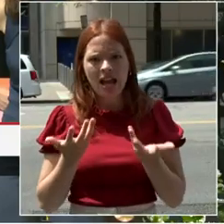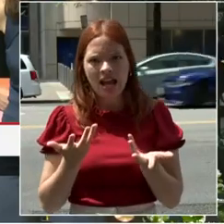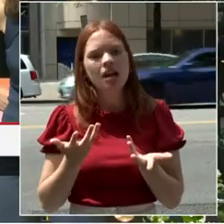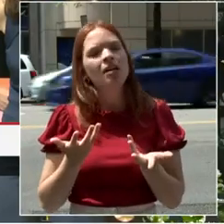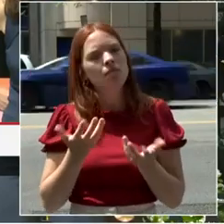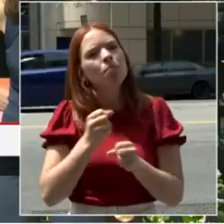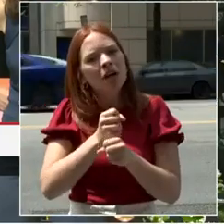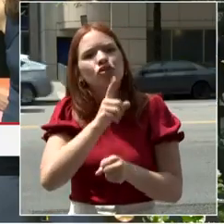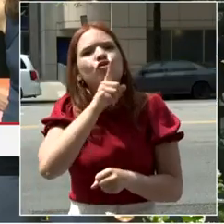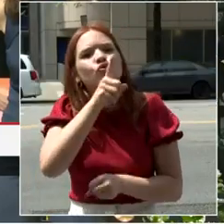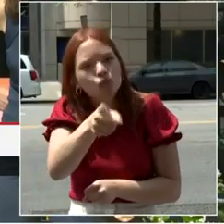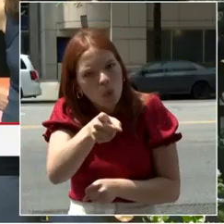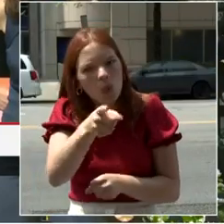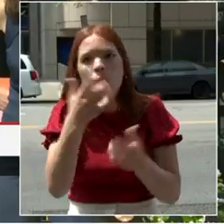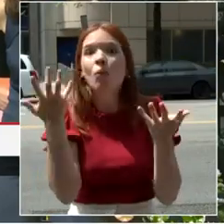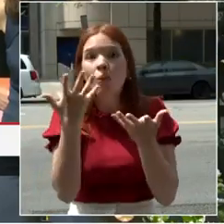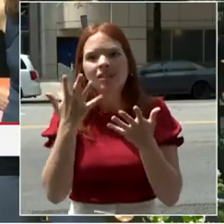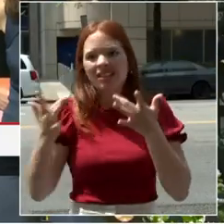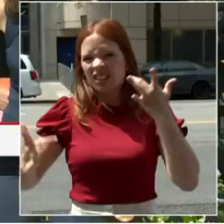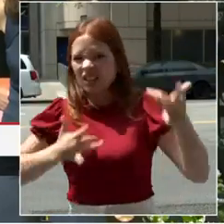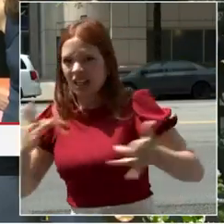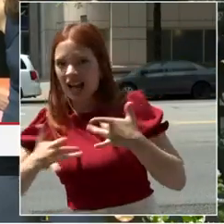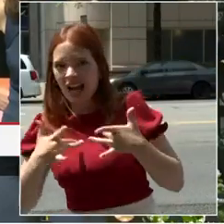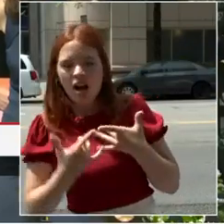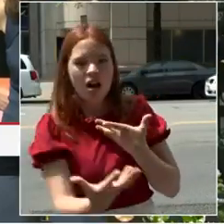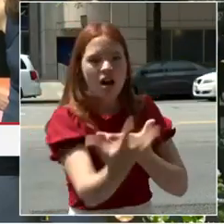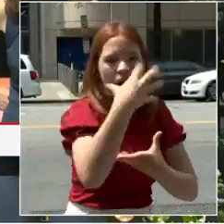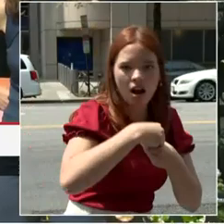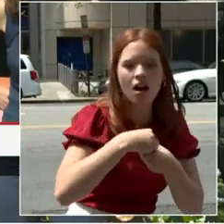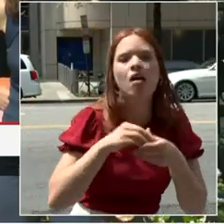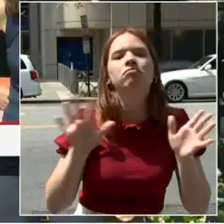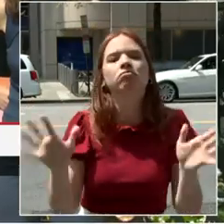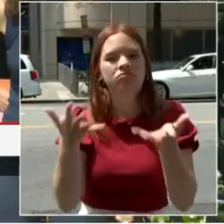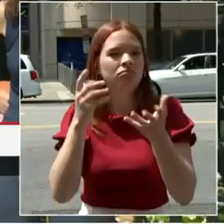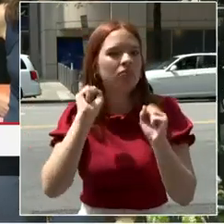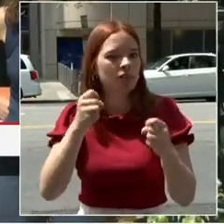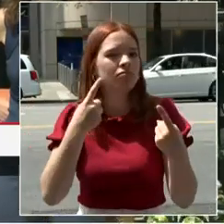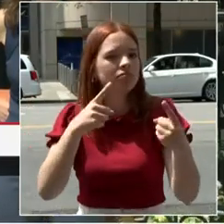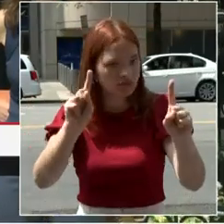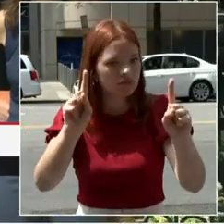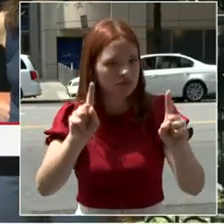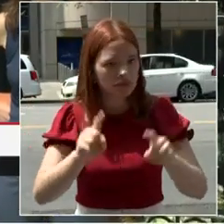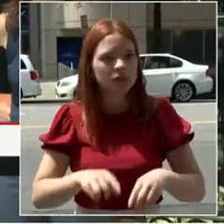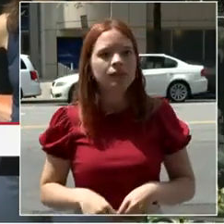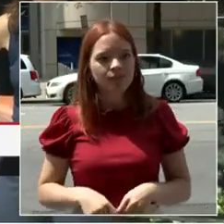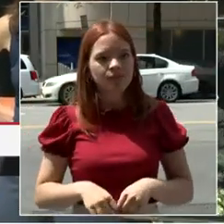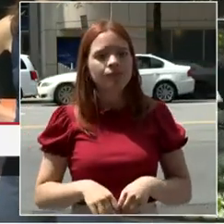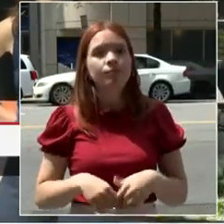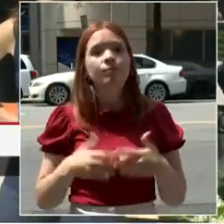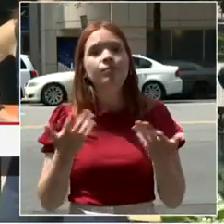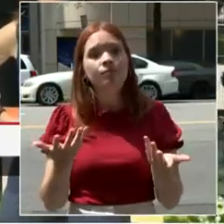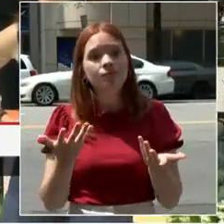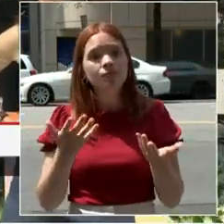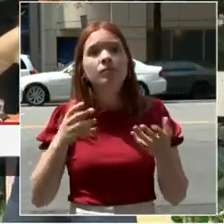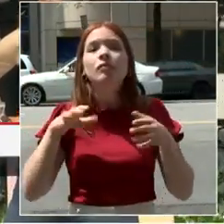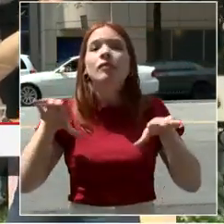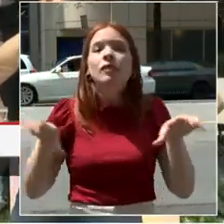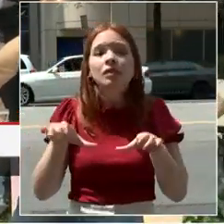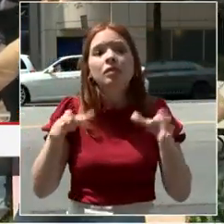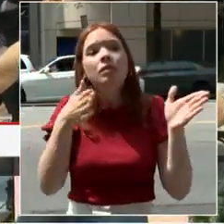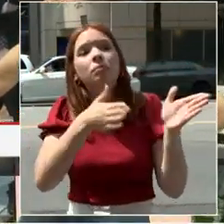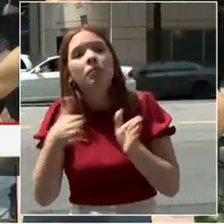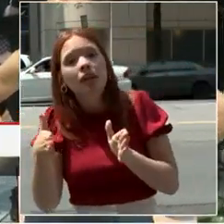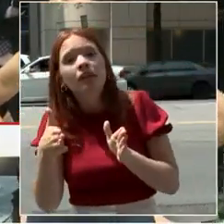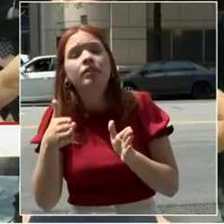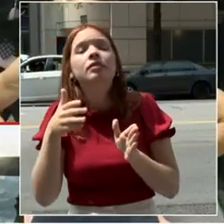an inclusive plan for downtown that will help us to get there. So this is what the downtown action plan will be, and this is what it will represent